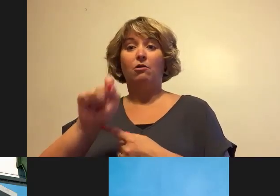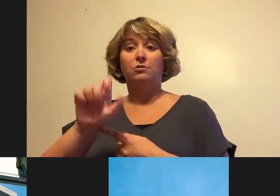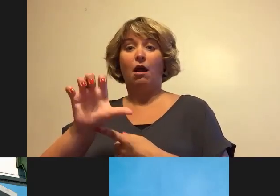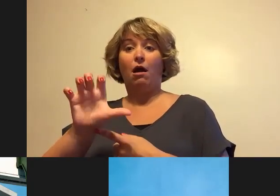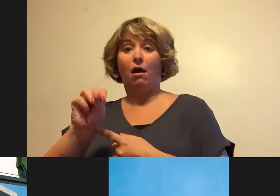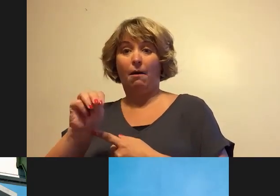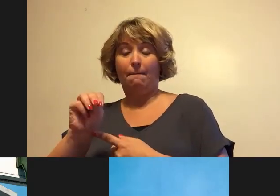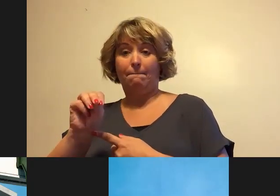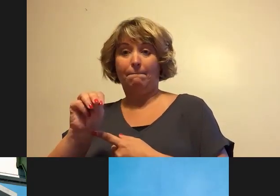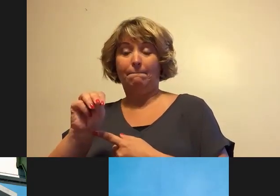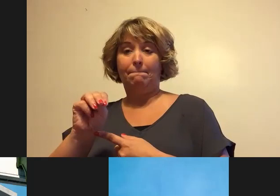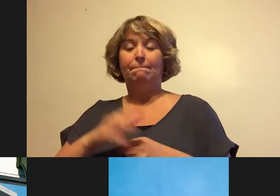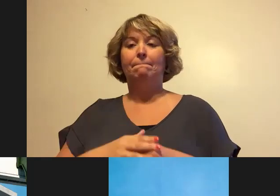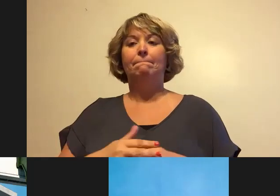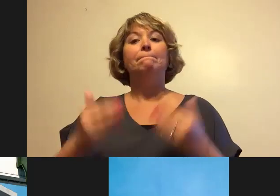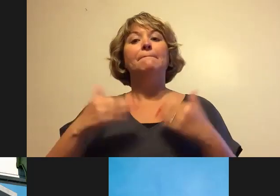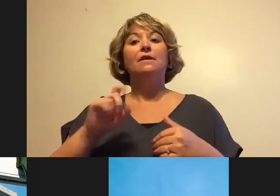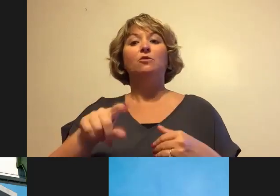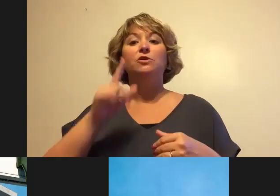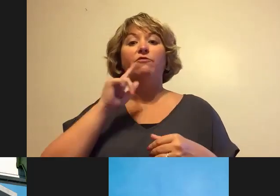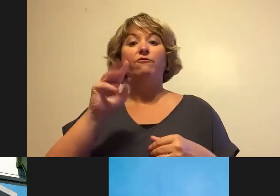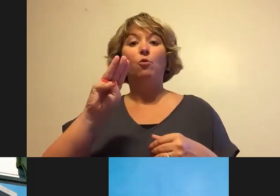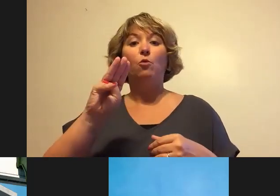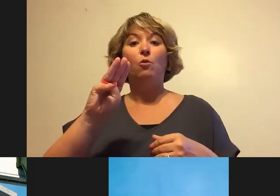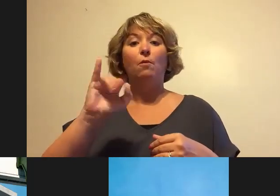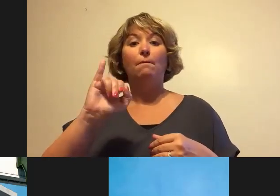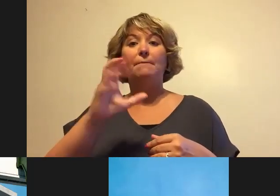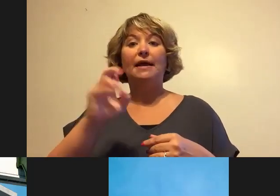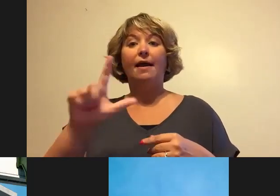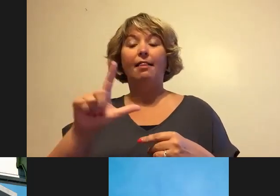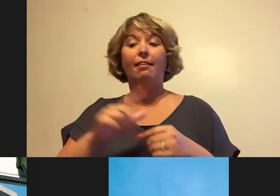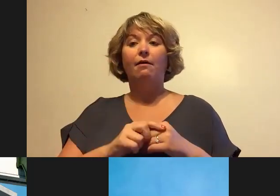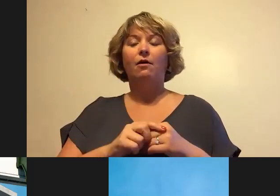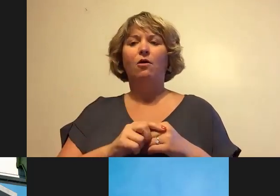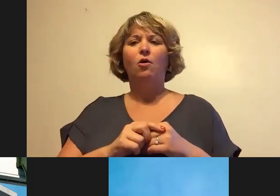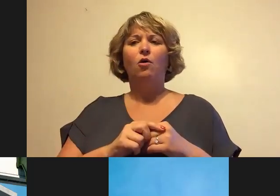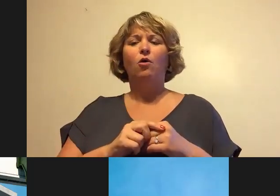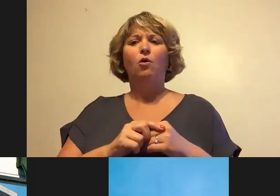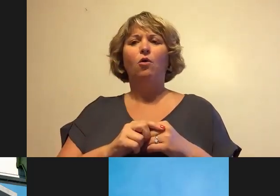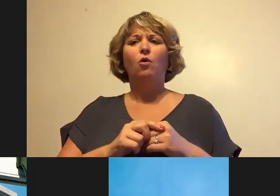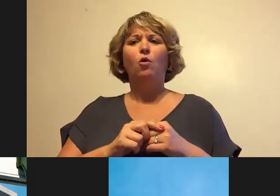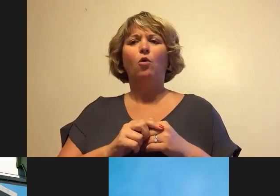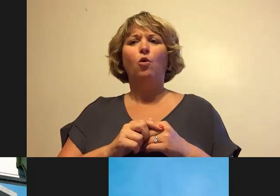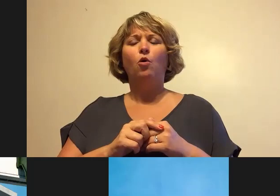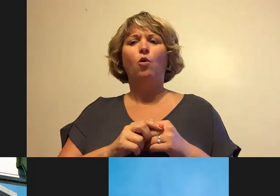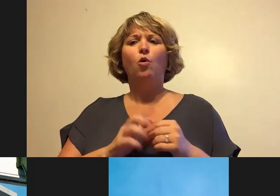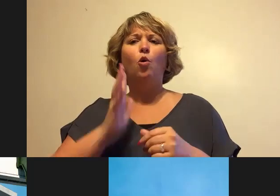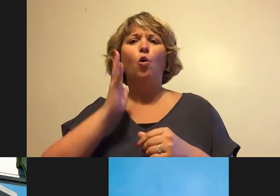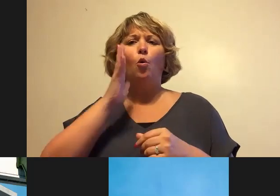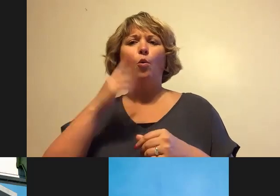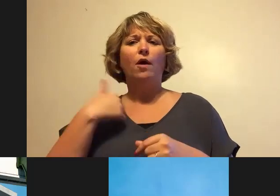The next question is for McHale. Will we see how the platforms will be configured?